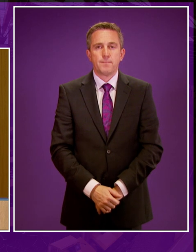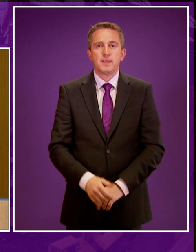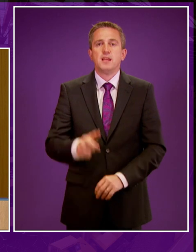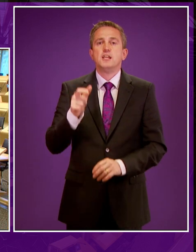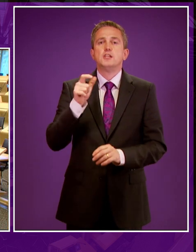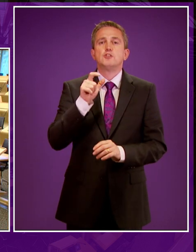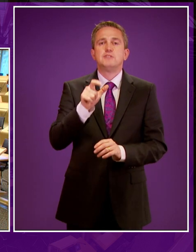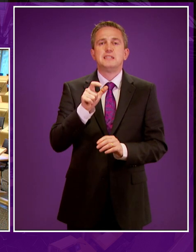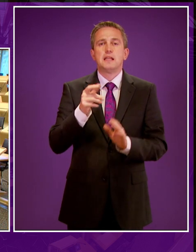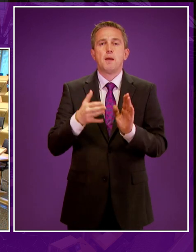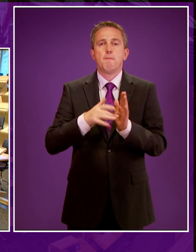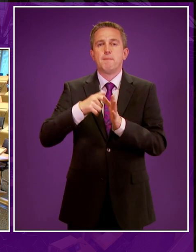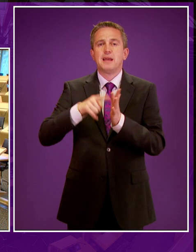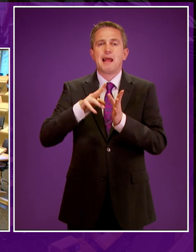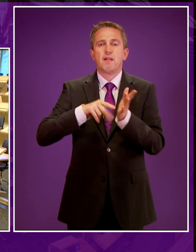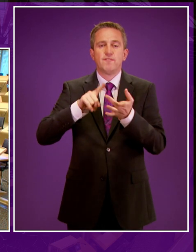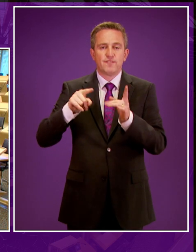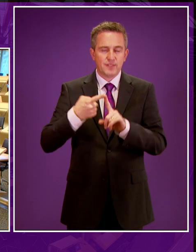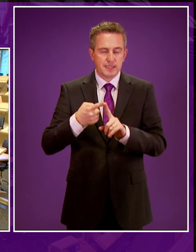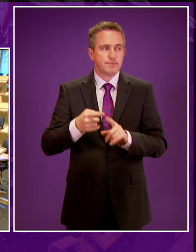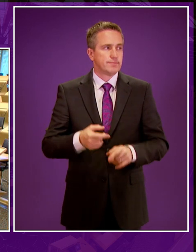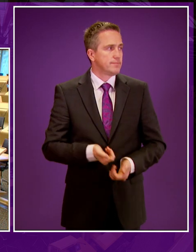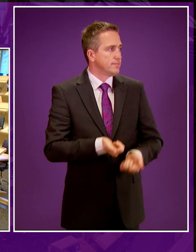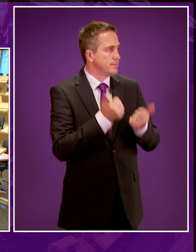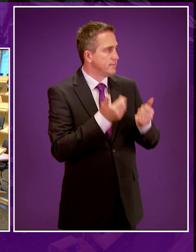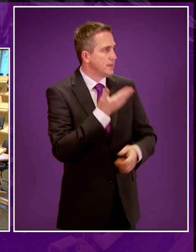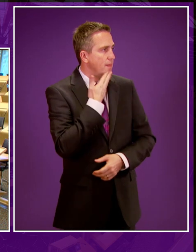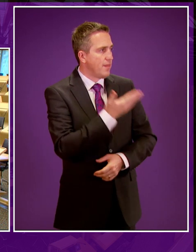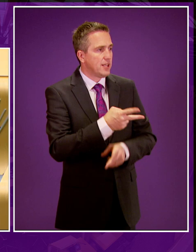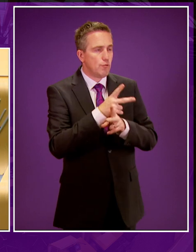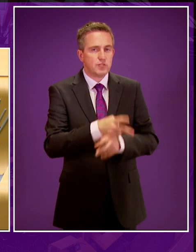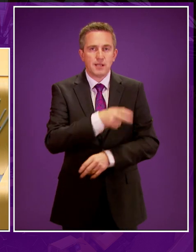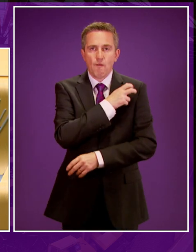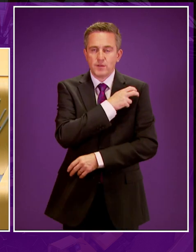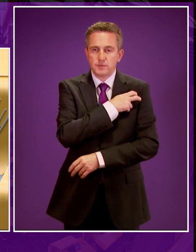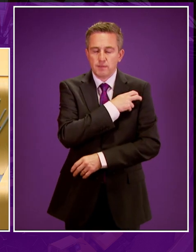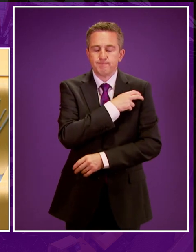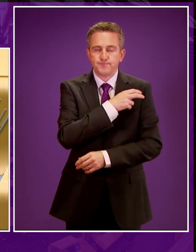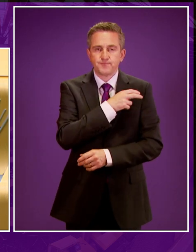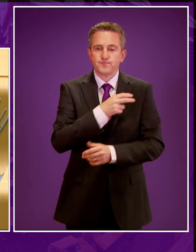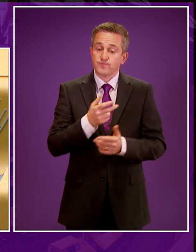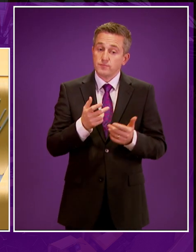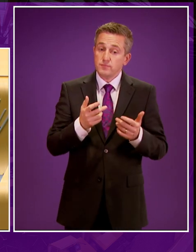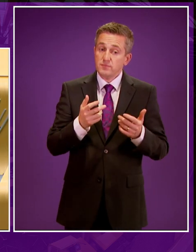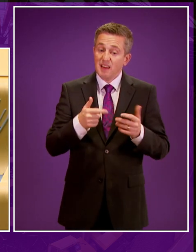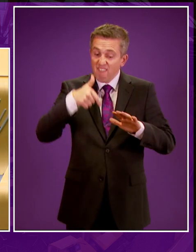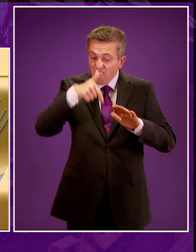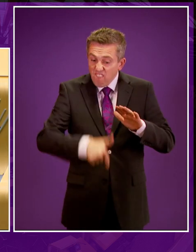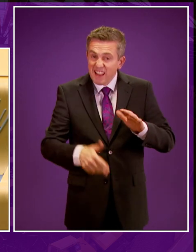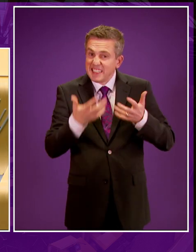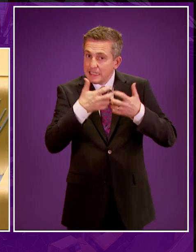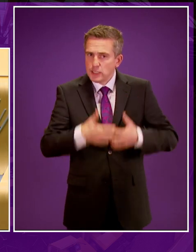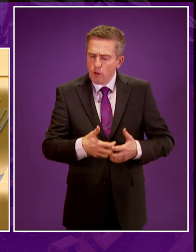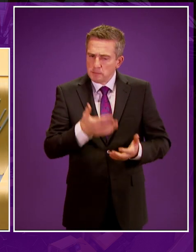Christina McKelvey to be followed by Clare Baker. Thank you very much, Presiding Officer. As we have heard, the technology around fracking